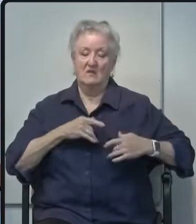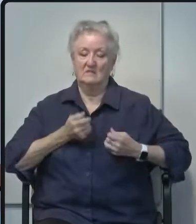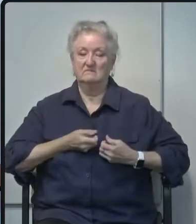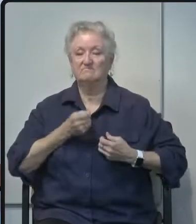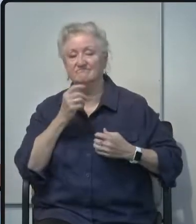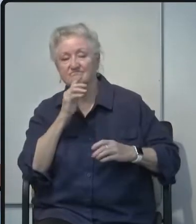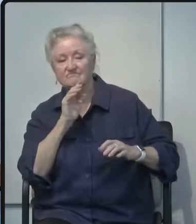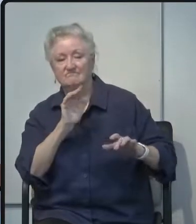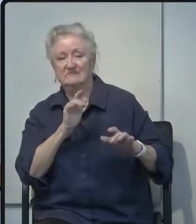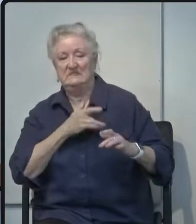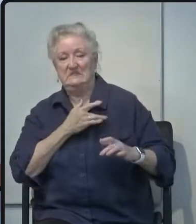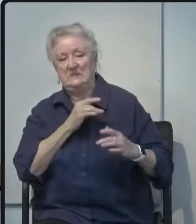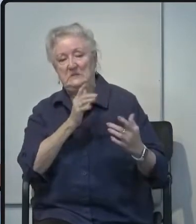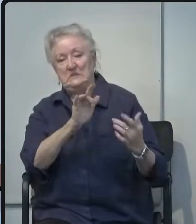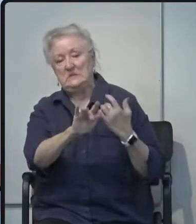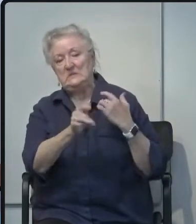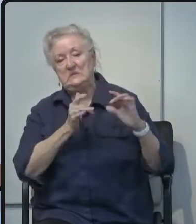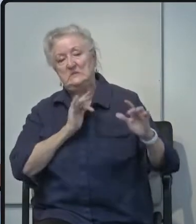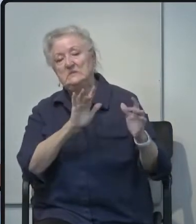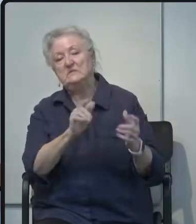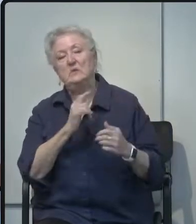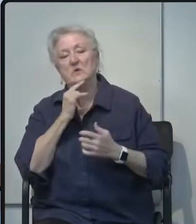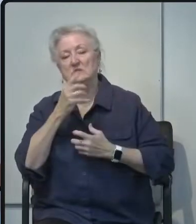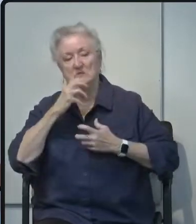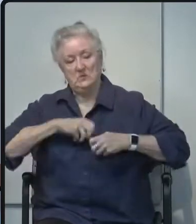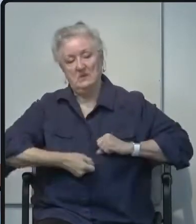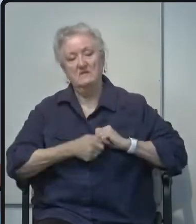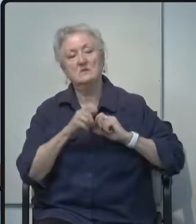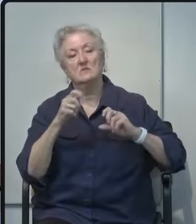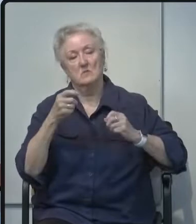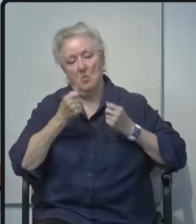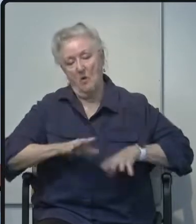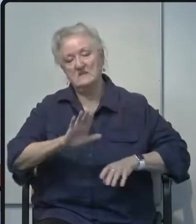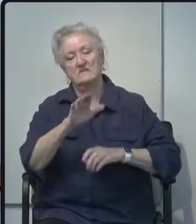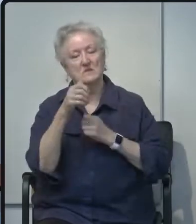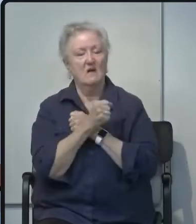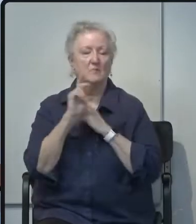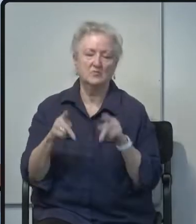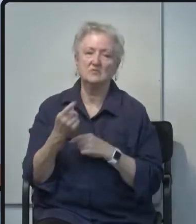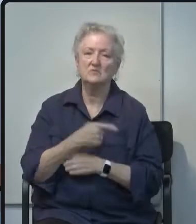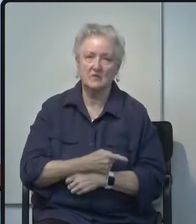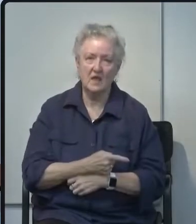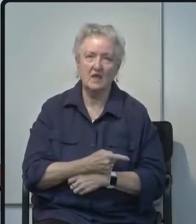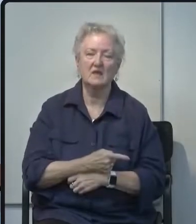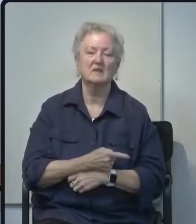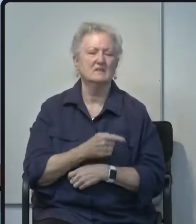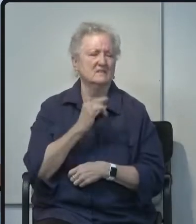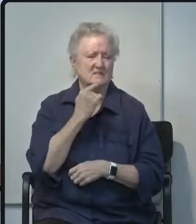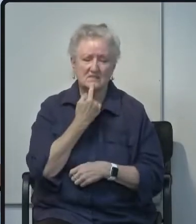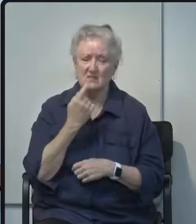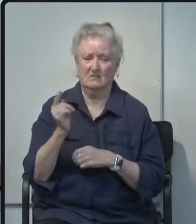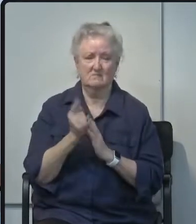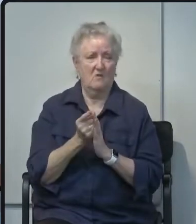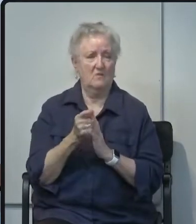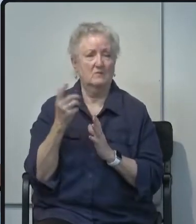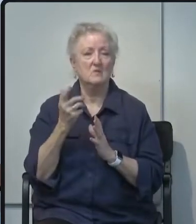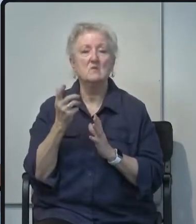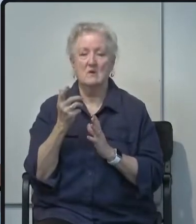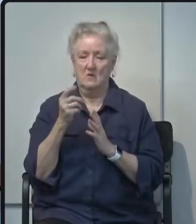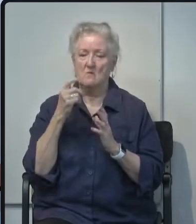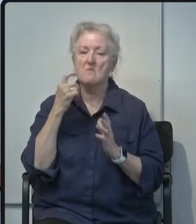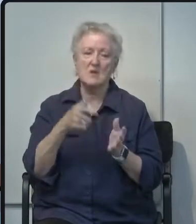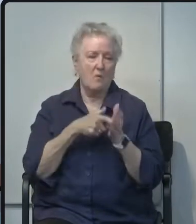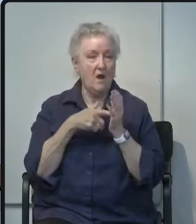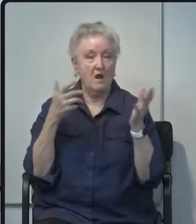family and friends who are grieving the loss of their loved one today the seriousness of this moment requires us to pay